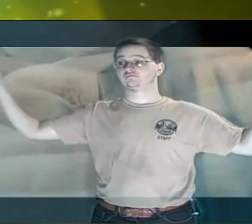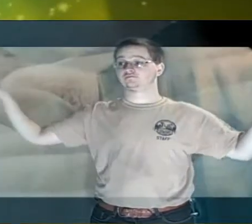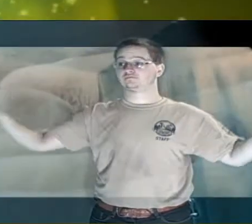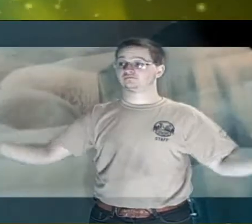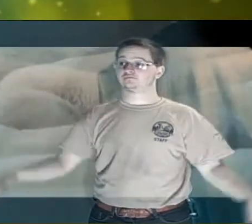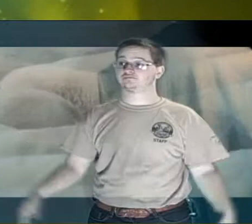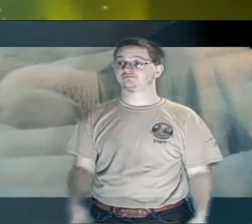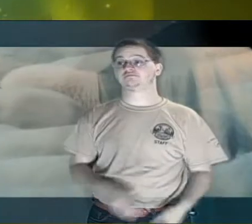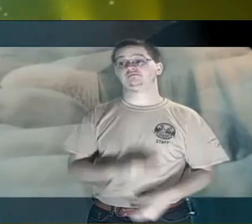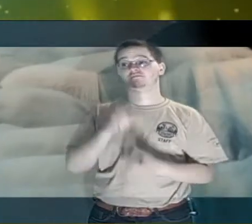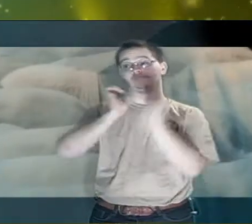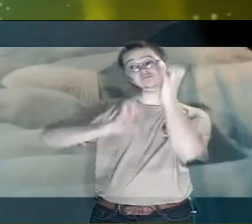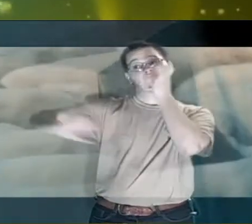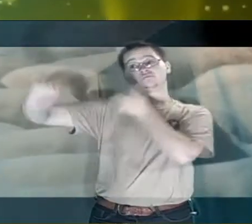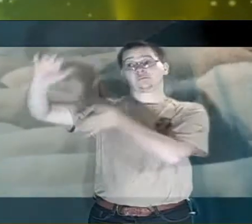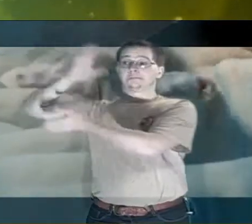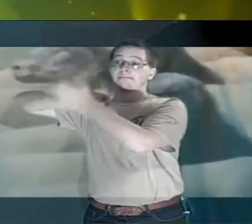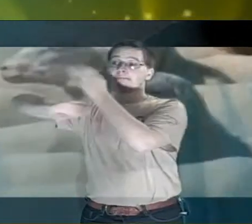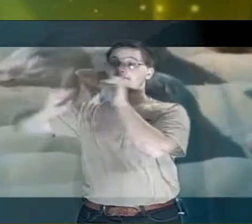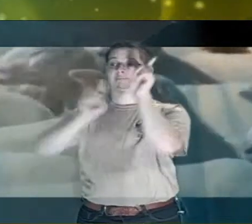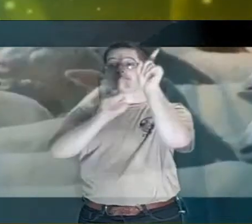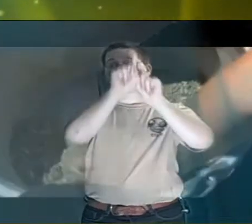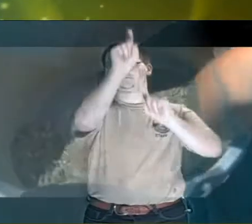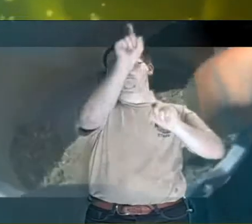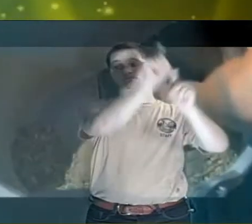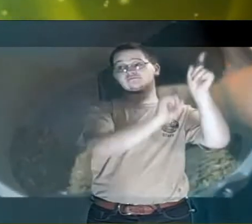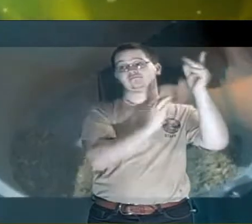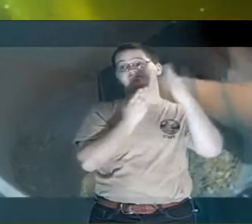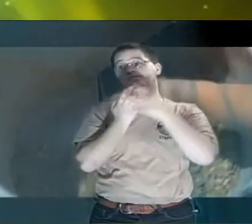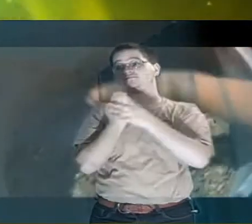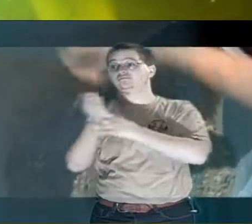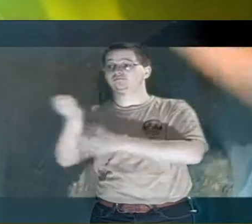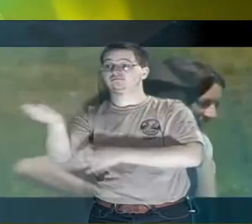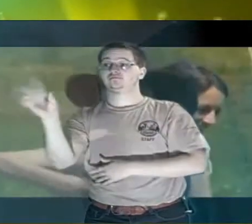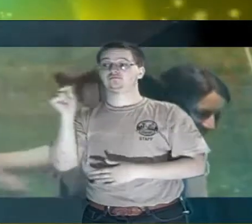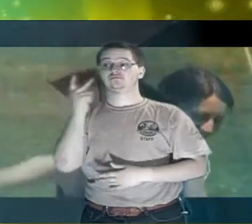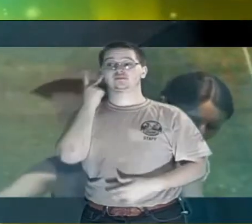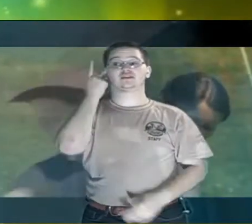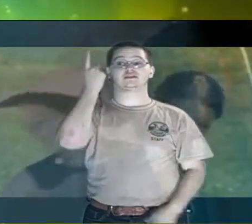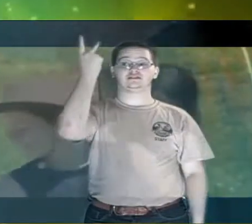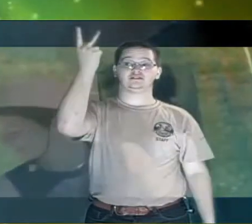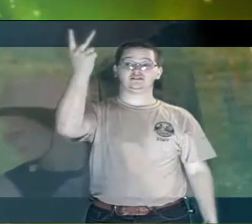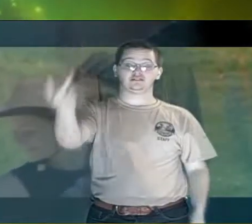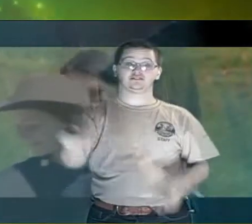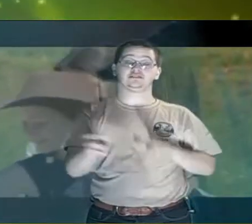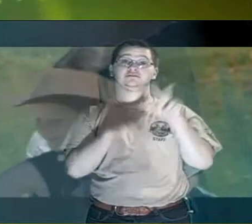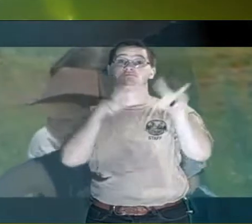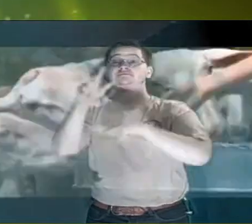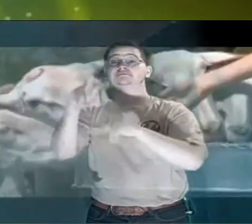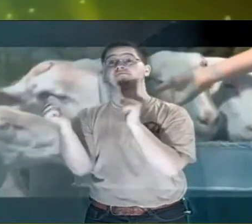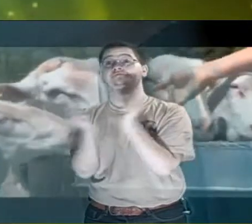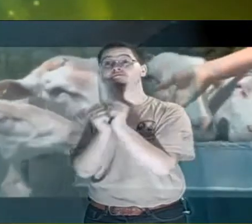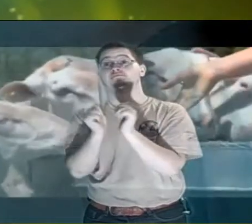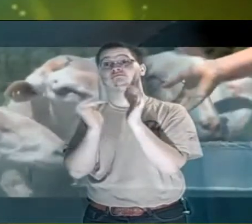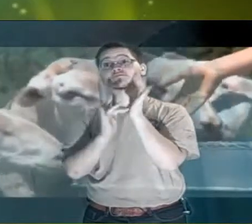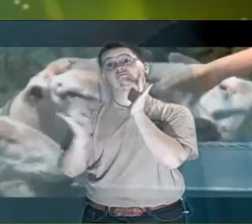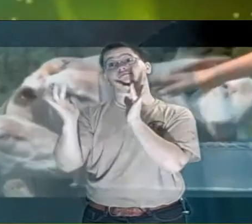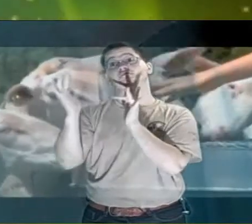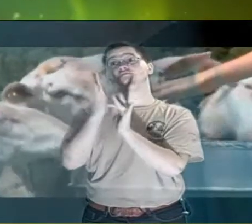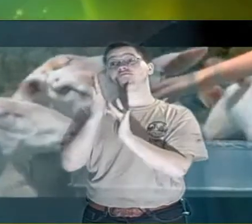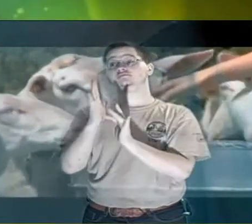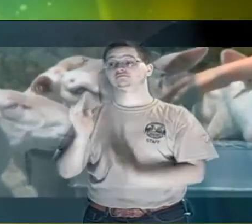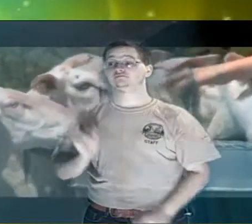wings of angels By the clouds and stars And paths where no one sees And she